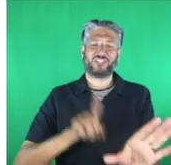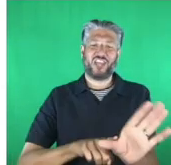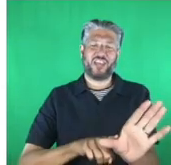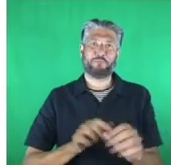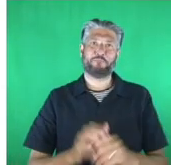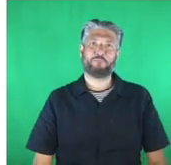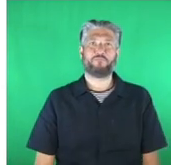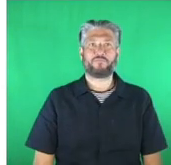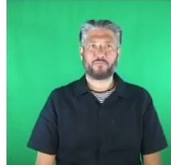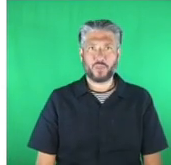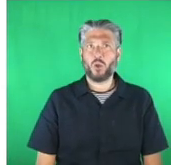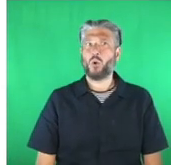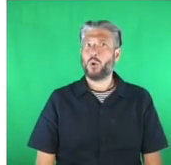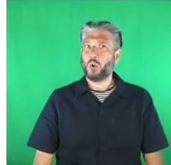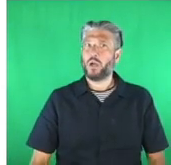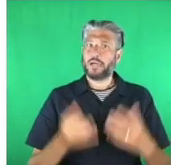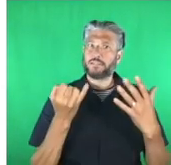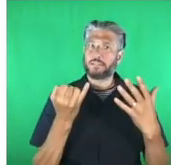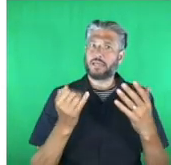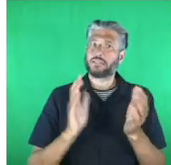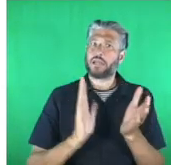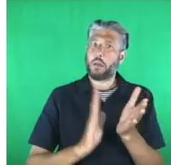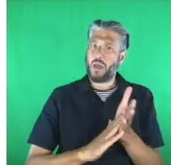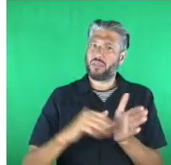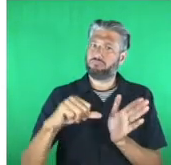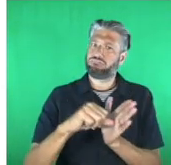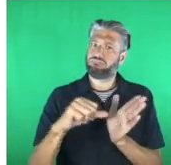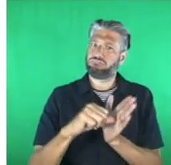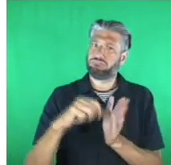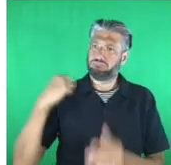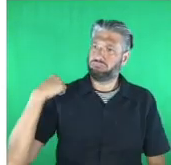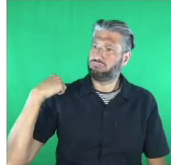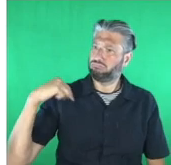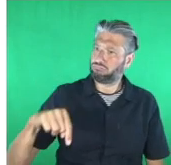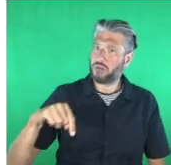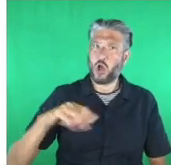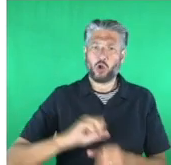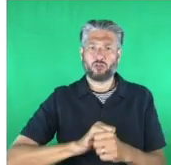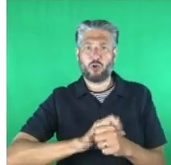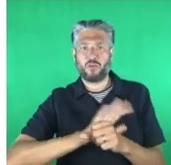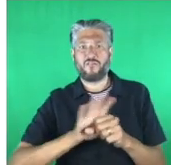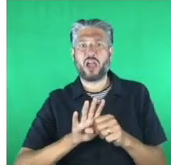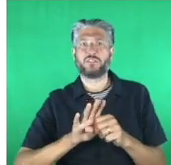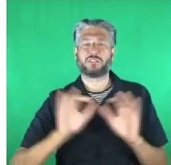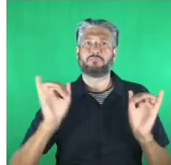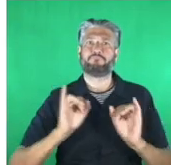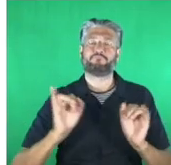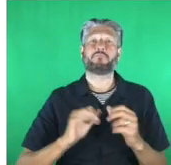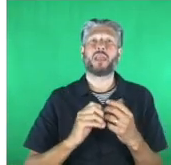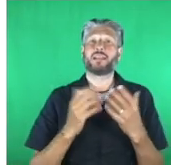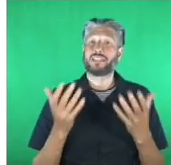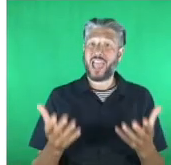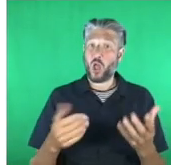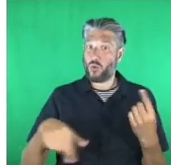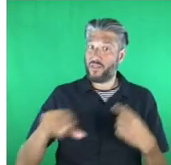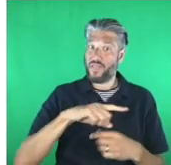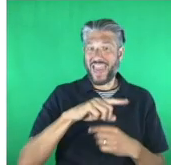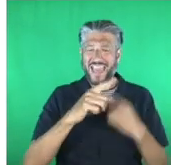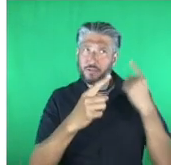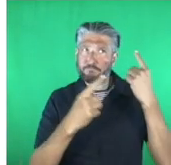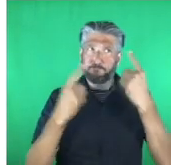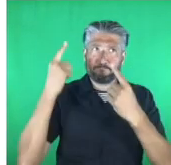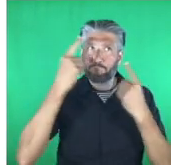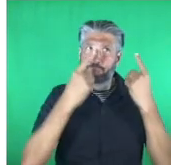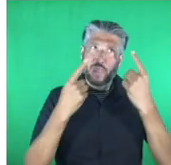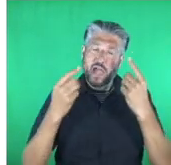months for everyone so it's even more impressive that in the middle of a pandemic these finalists were able to respond in creative ways to continue to help those furloughed and